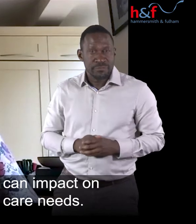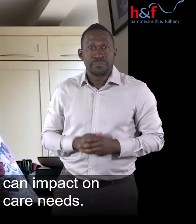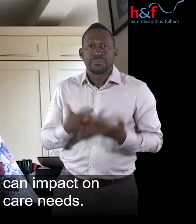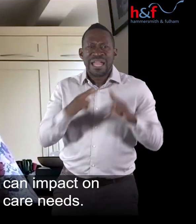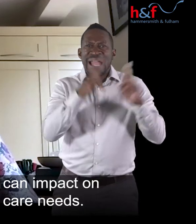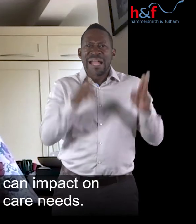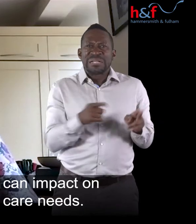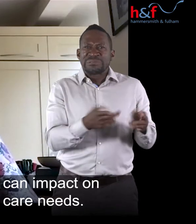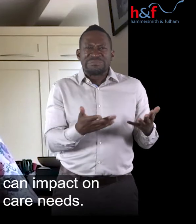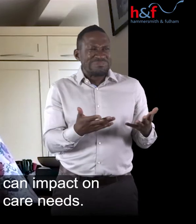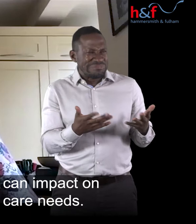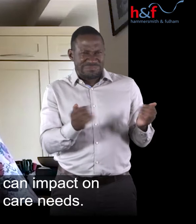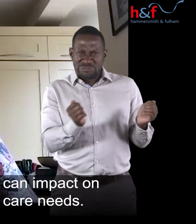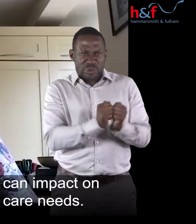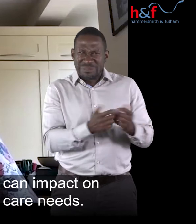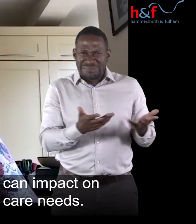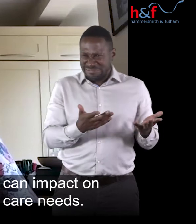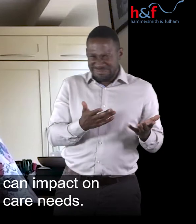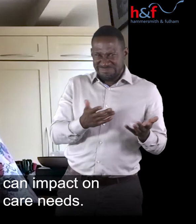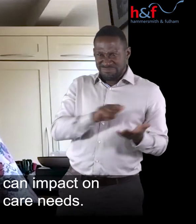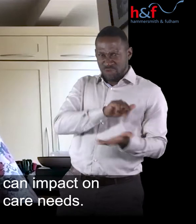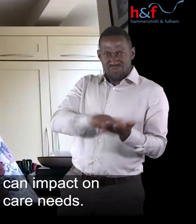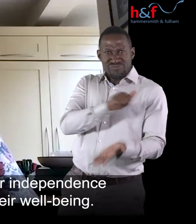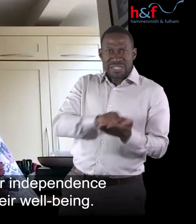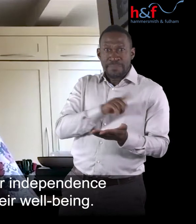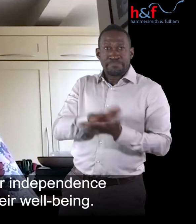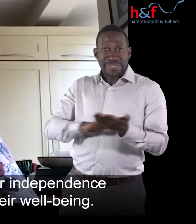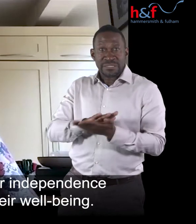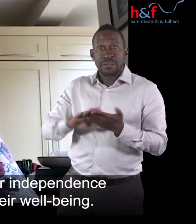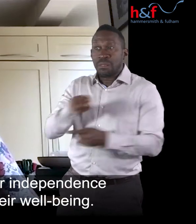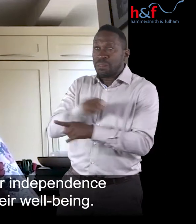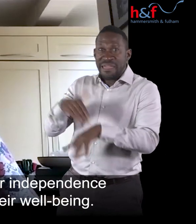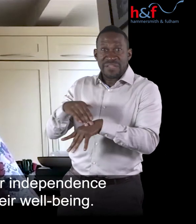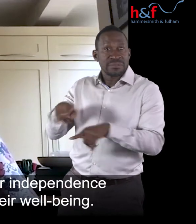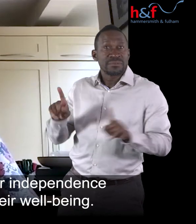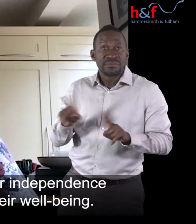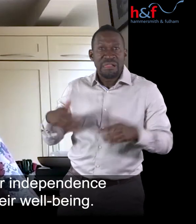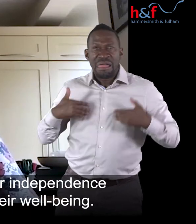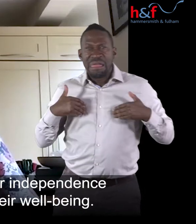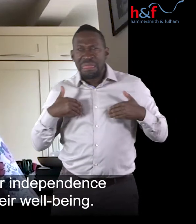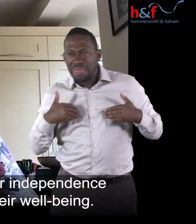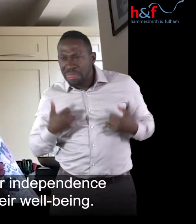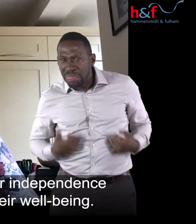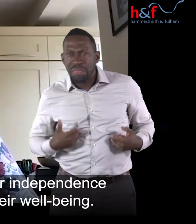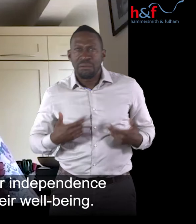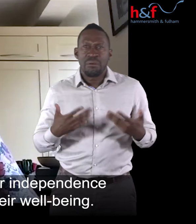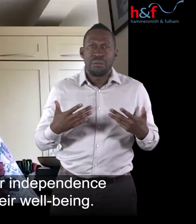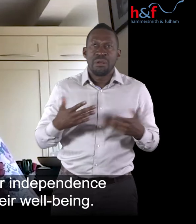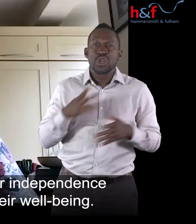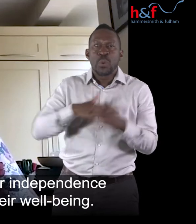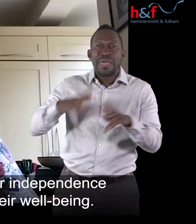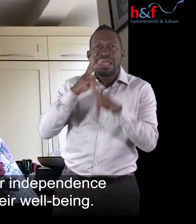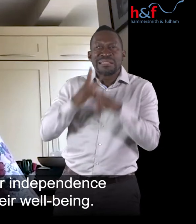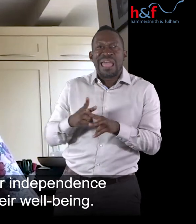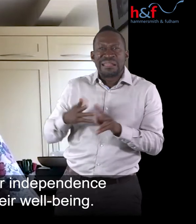can impact on health and social care needs. People can lose their independence and it can affect their